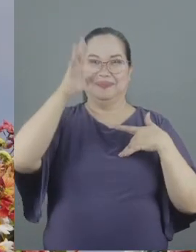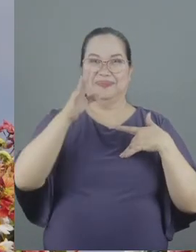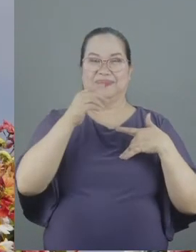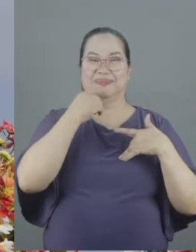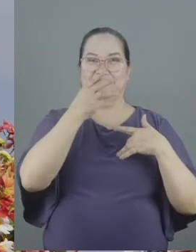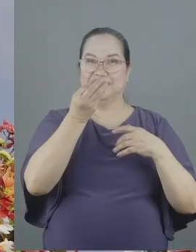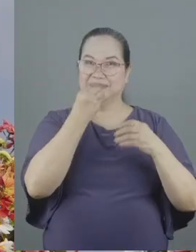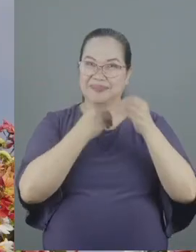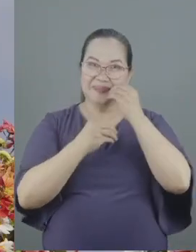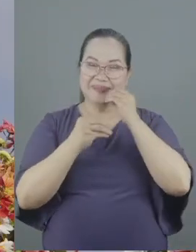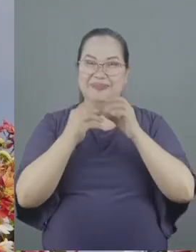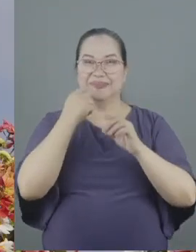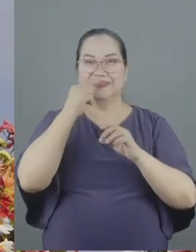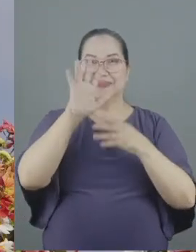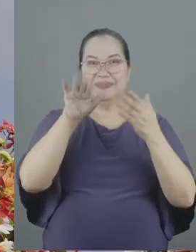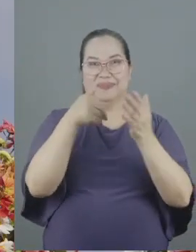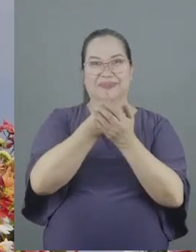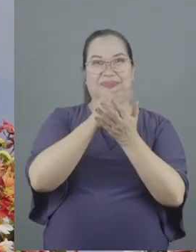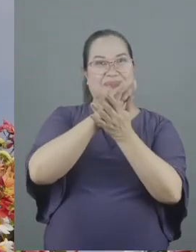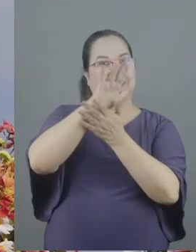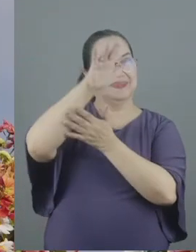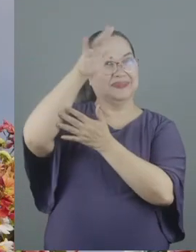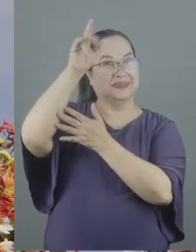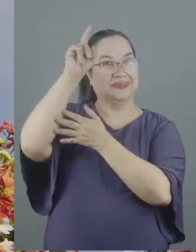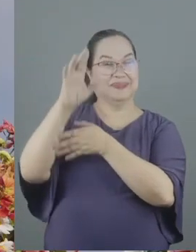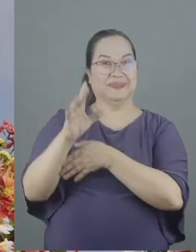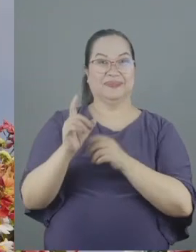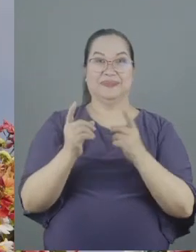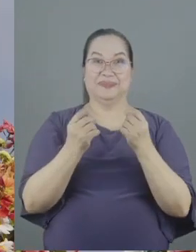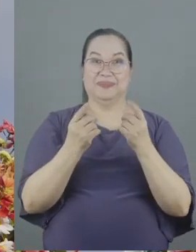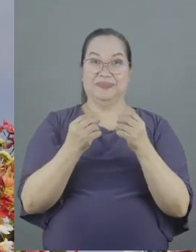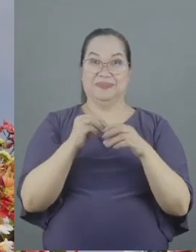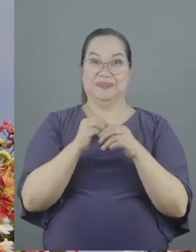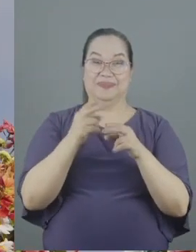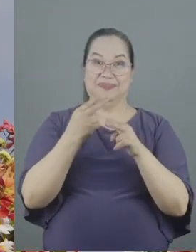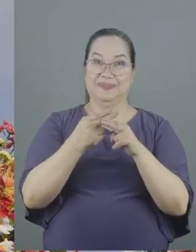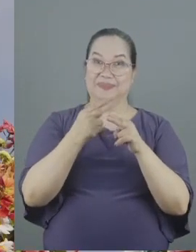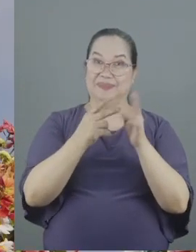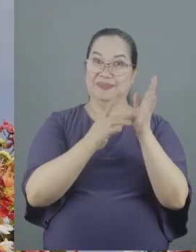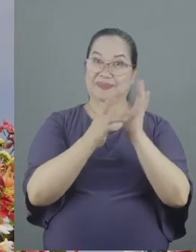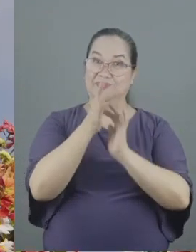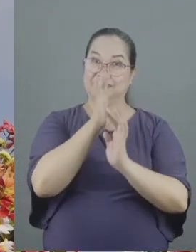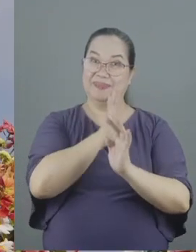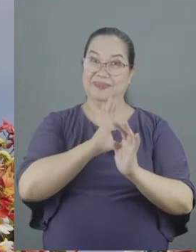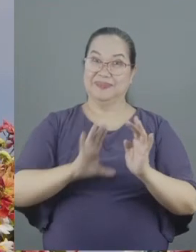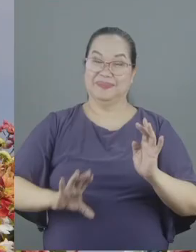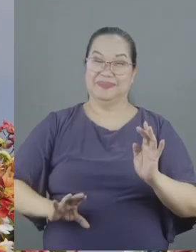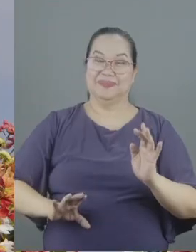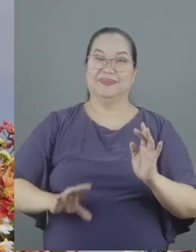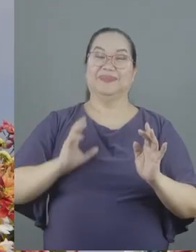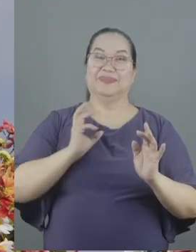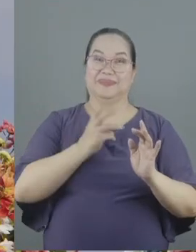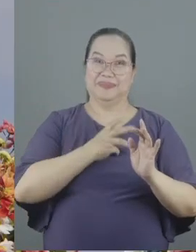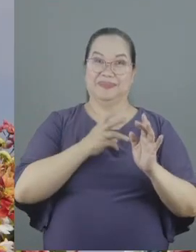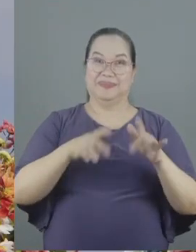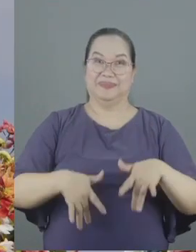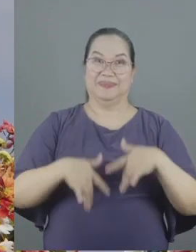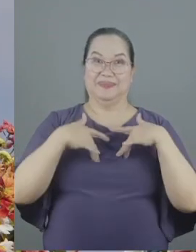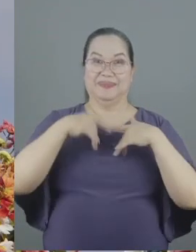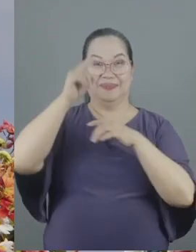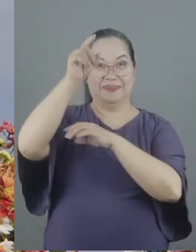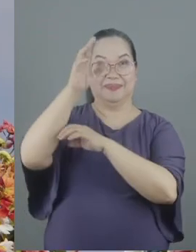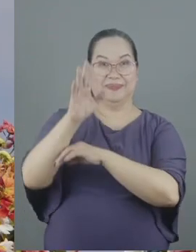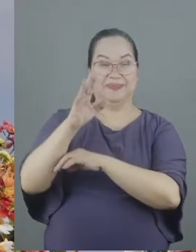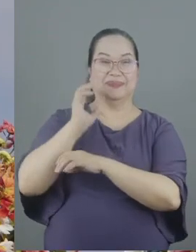or you drink do all for the glory of God whatever you do you do in the name of Christ we live for the glory of God